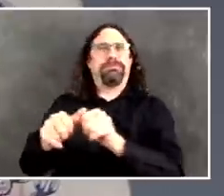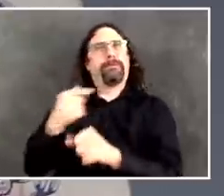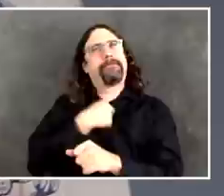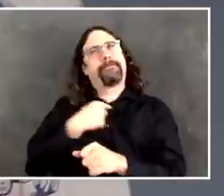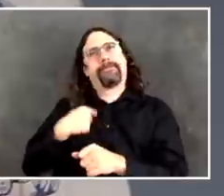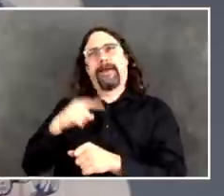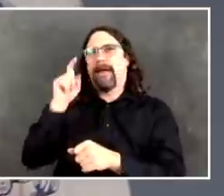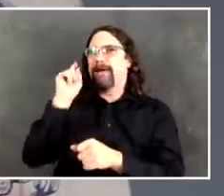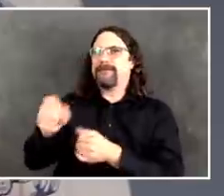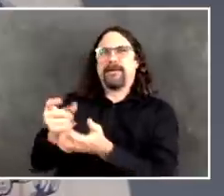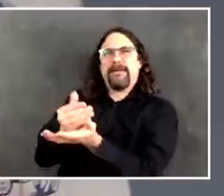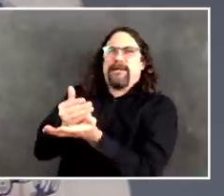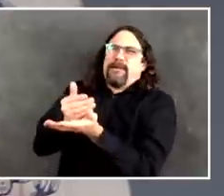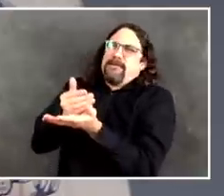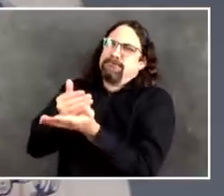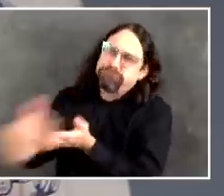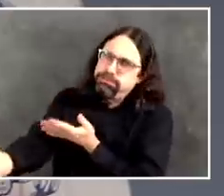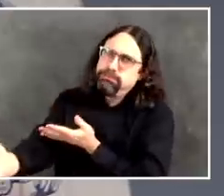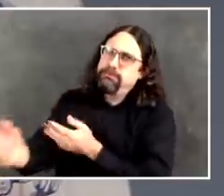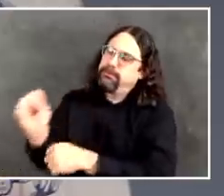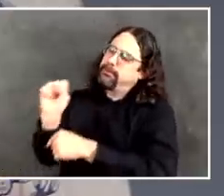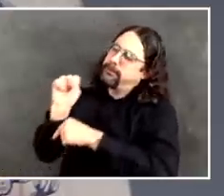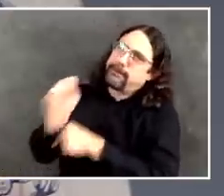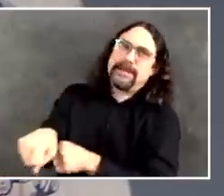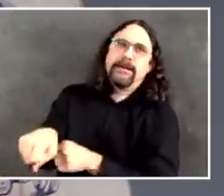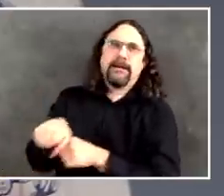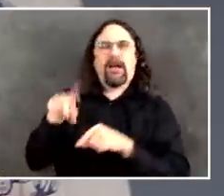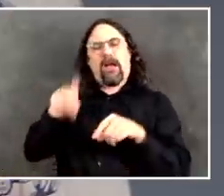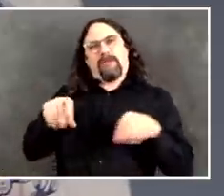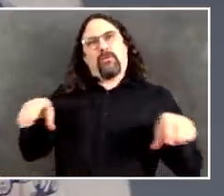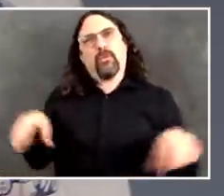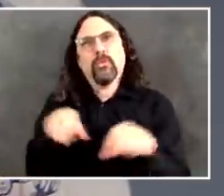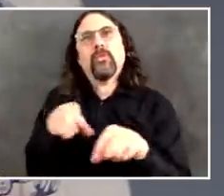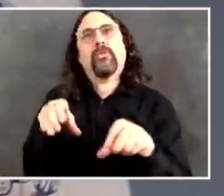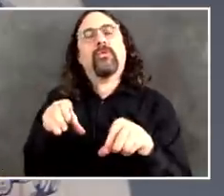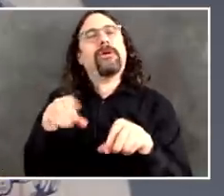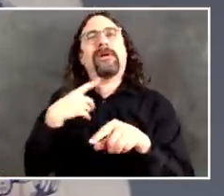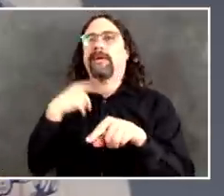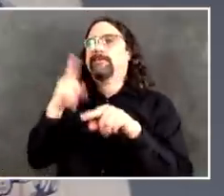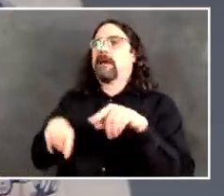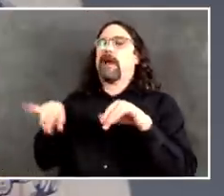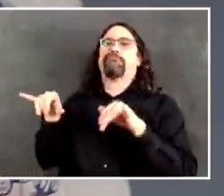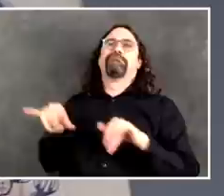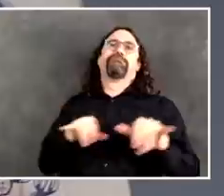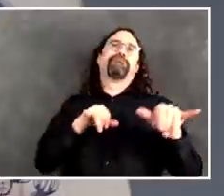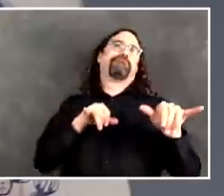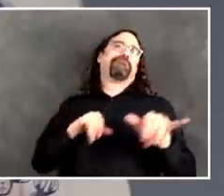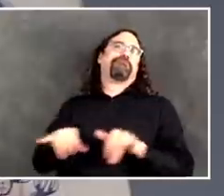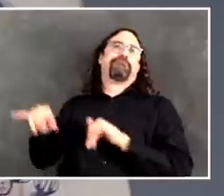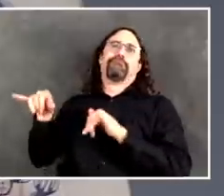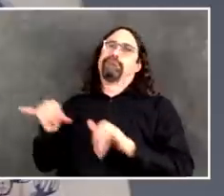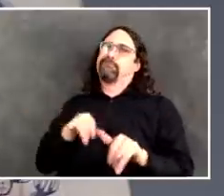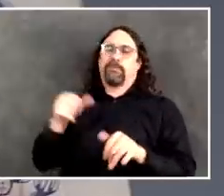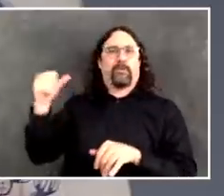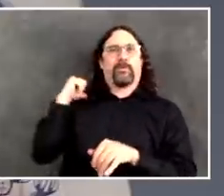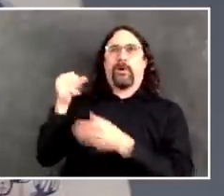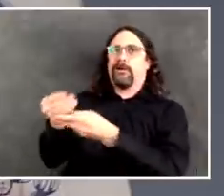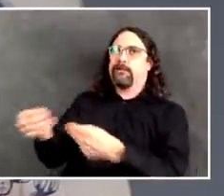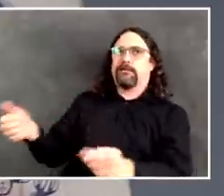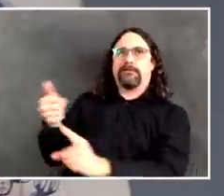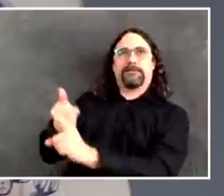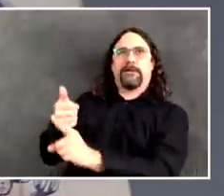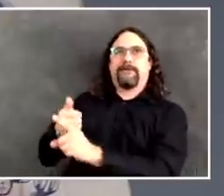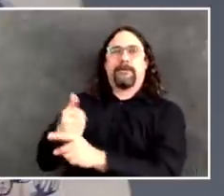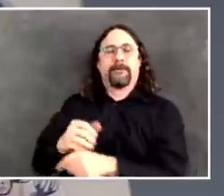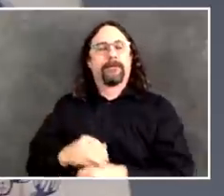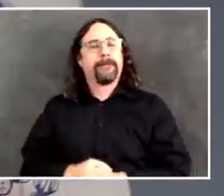sort of witnesses to history if you will or just somehow this whole thing catching you up in it. I want you to